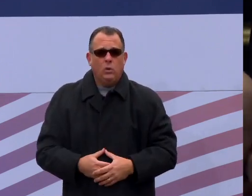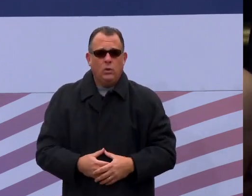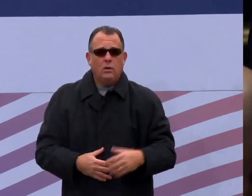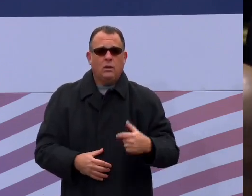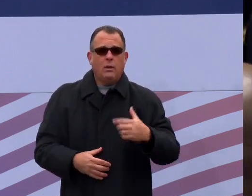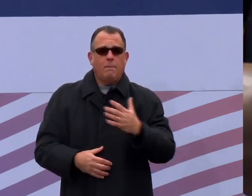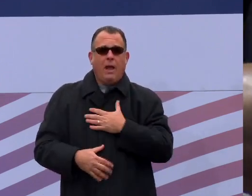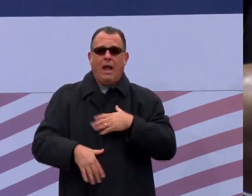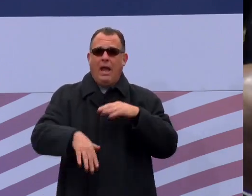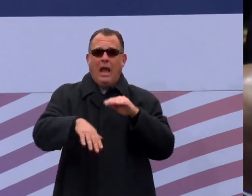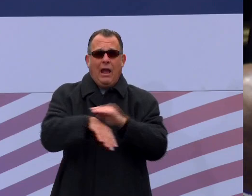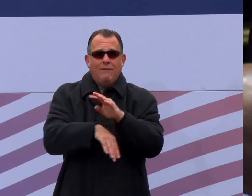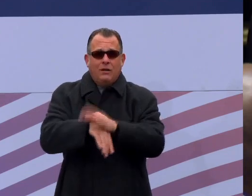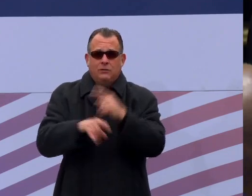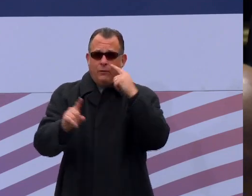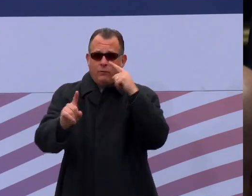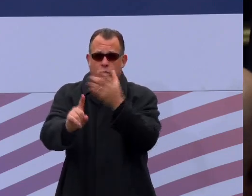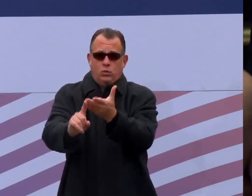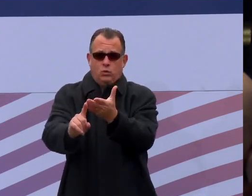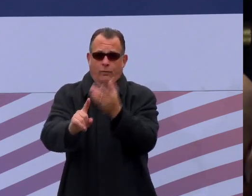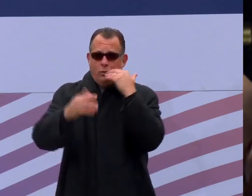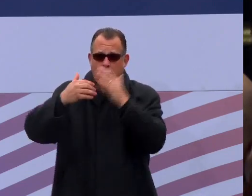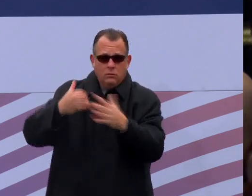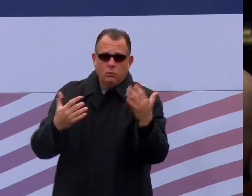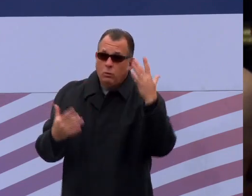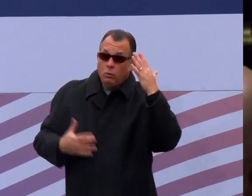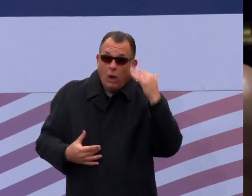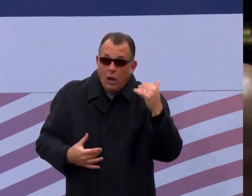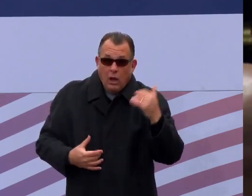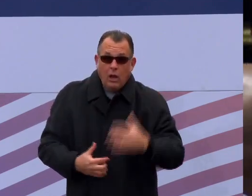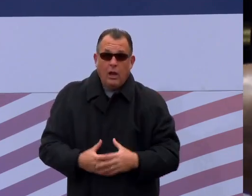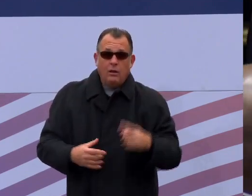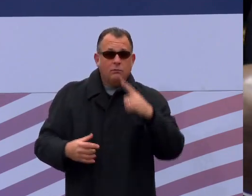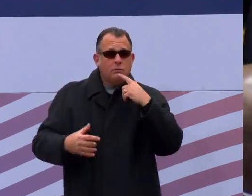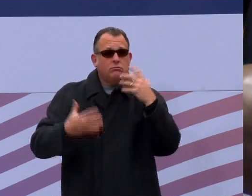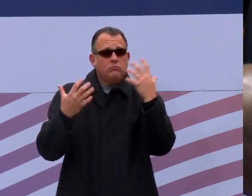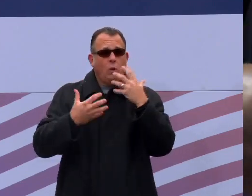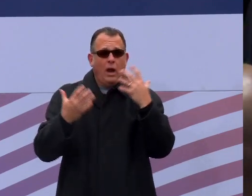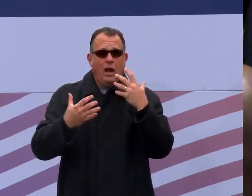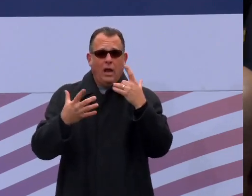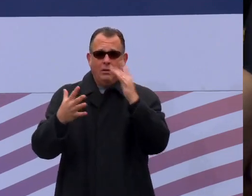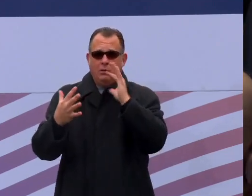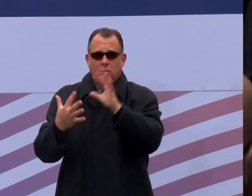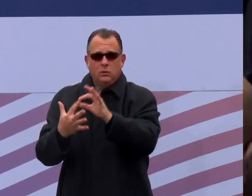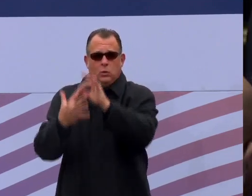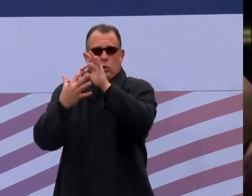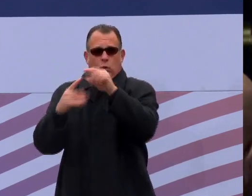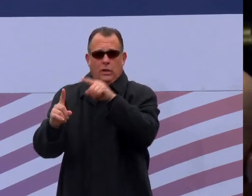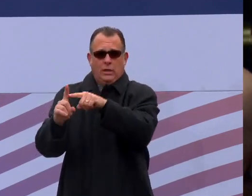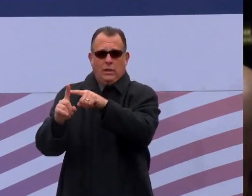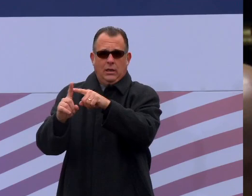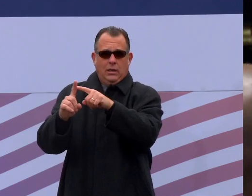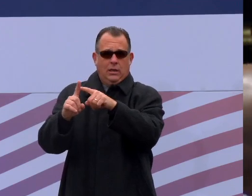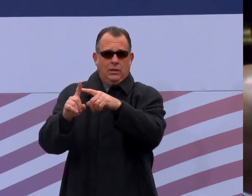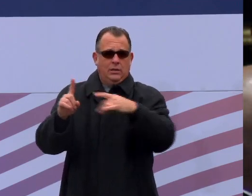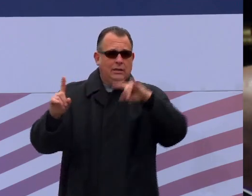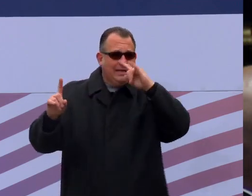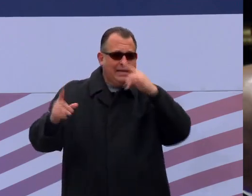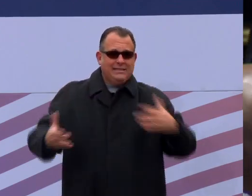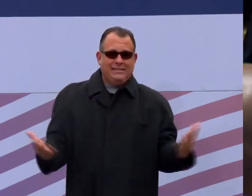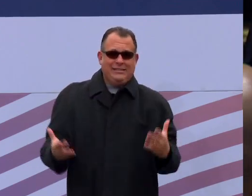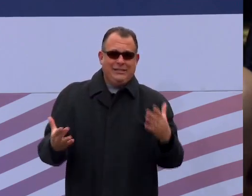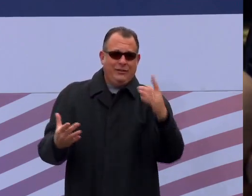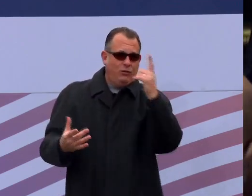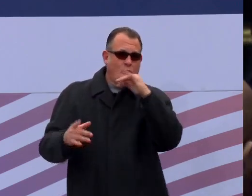forward in your work because you are a shining example. You are hope for all the little boys and girls in Pennsylvania that look like you.